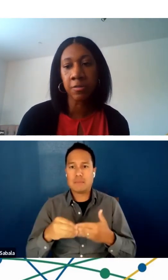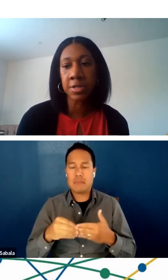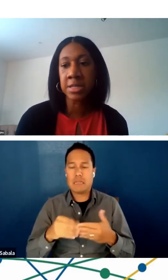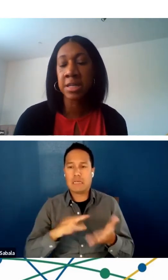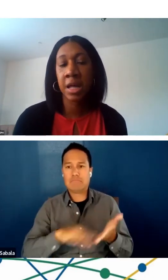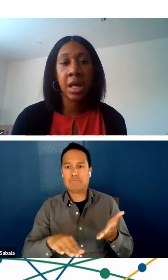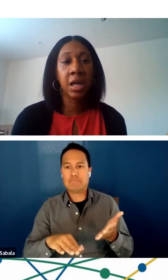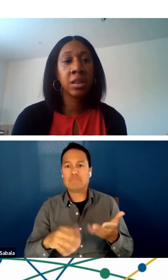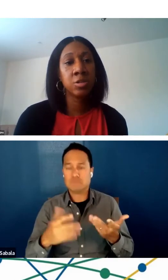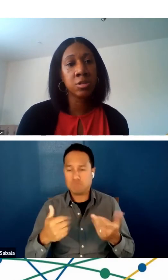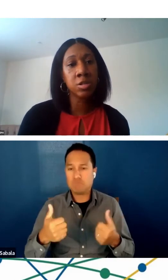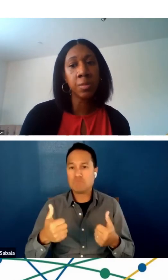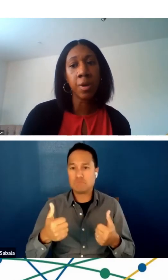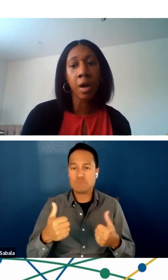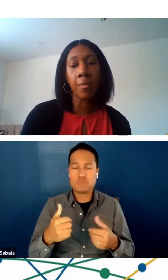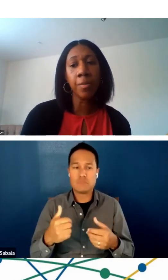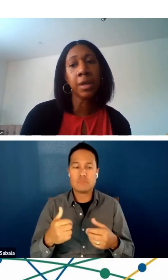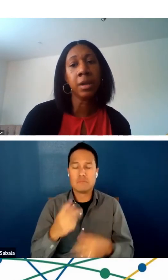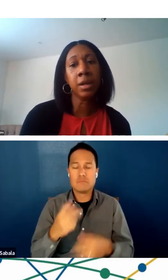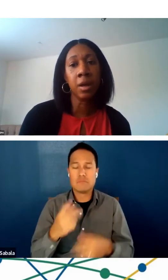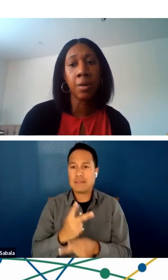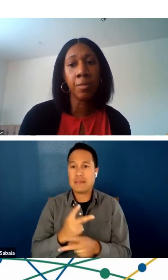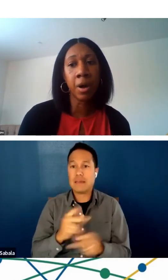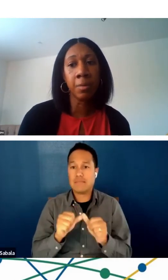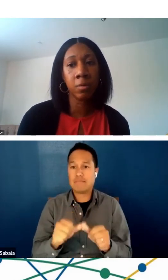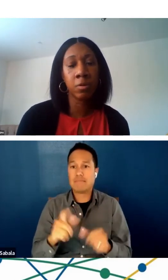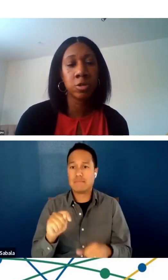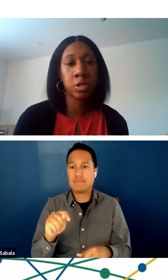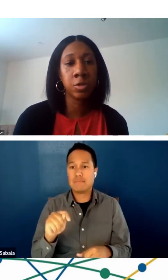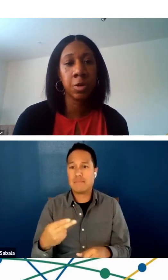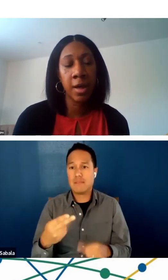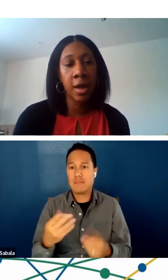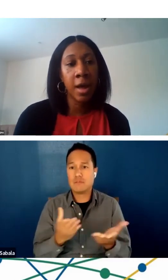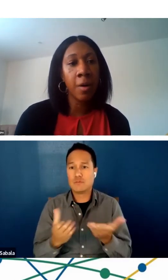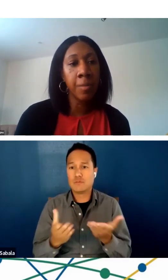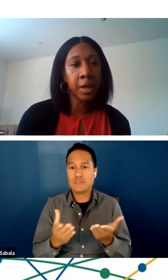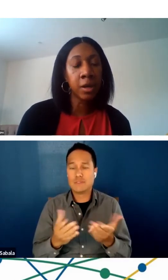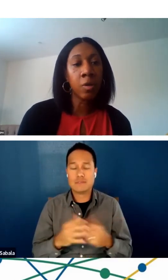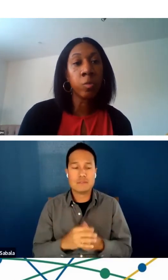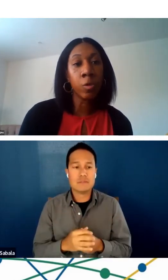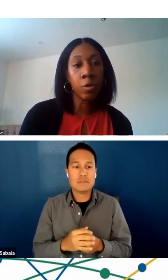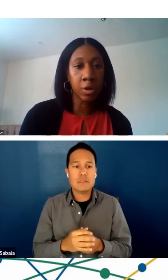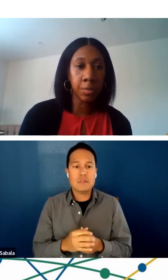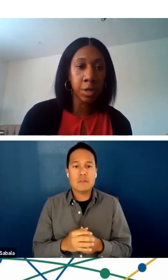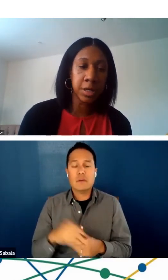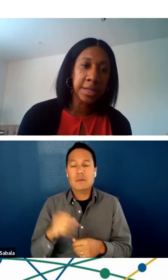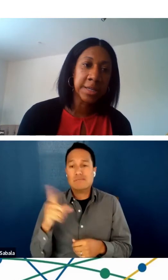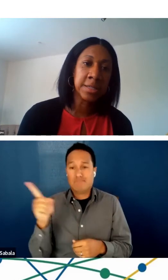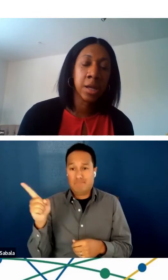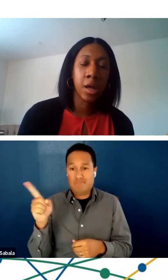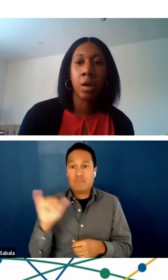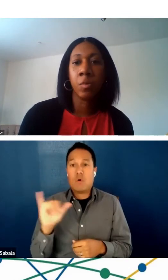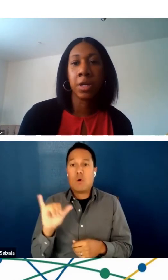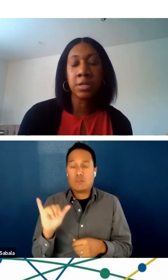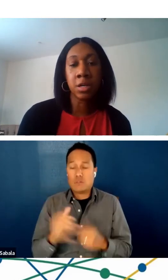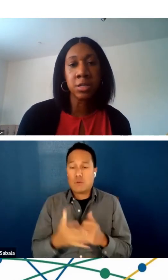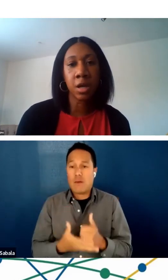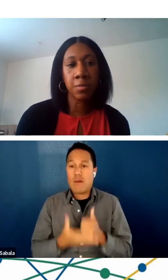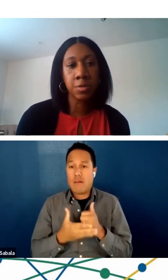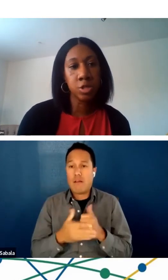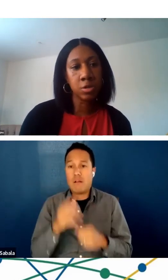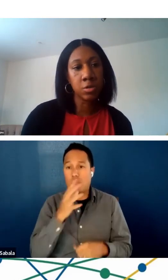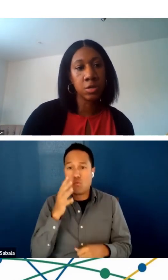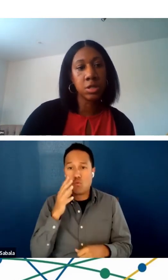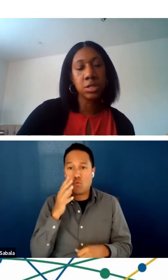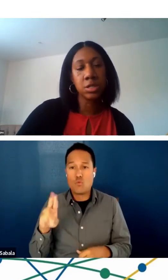health care services. And this also played a primary role too in helping rural communities when it